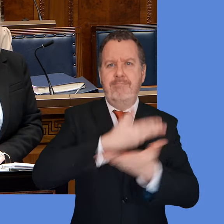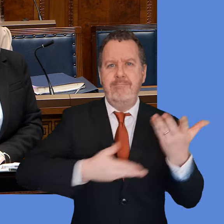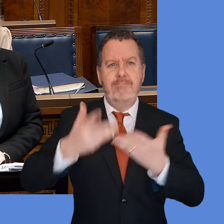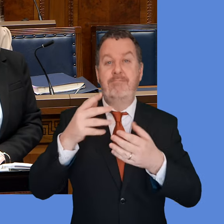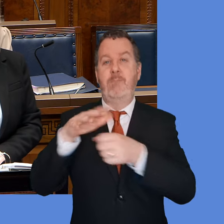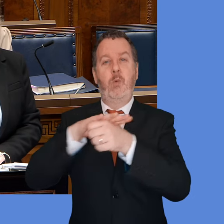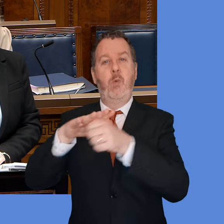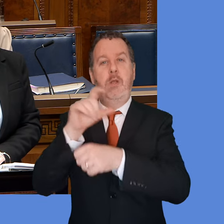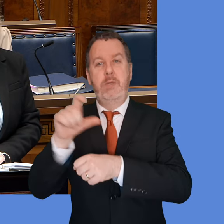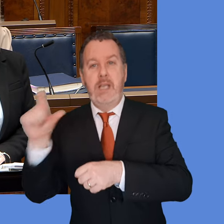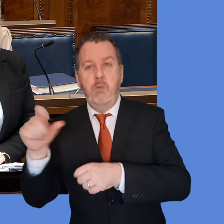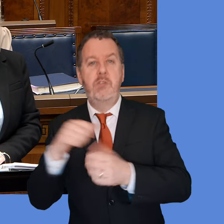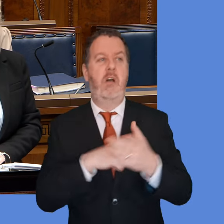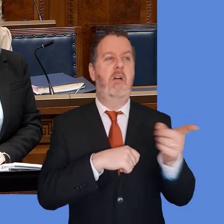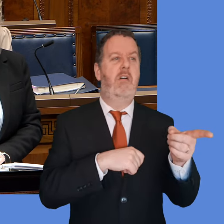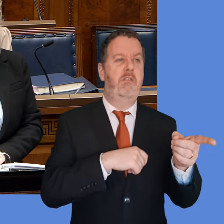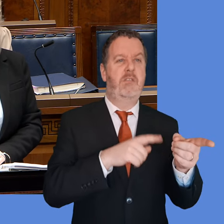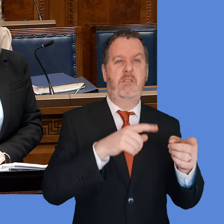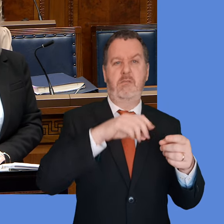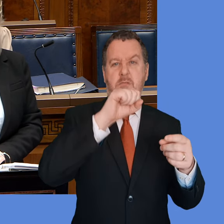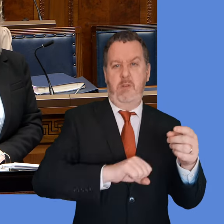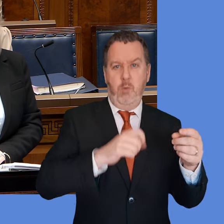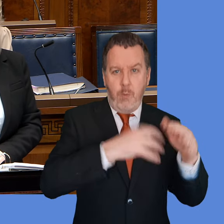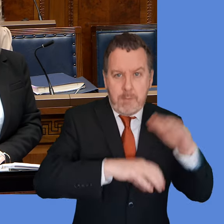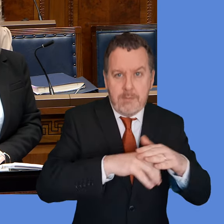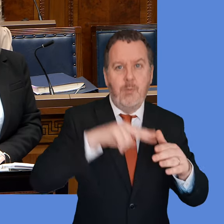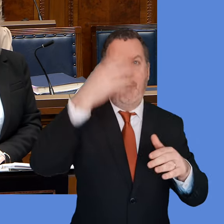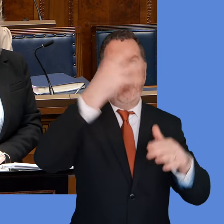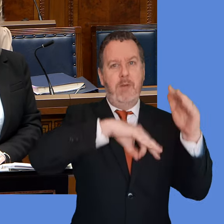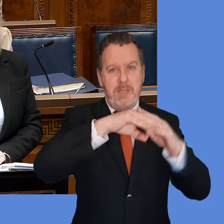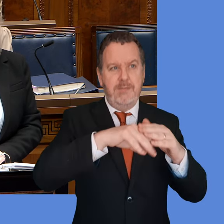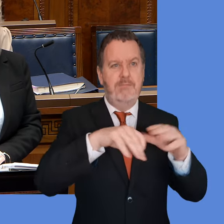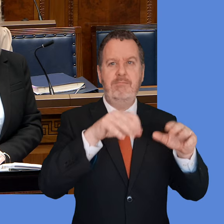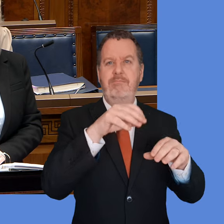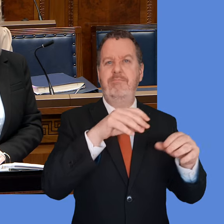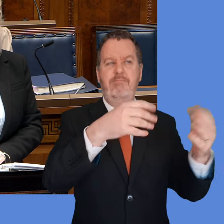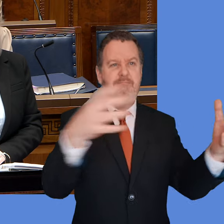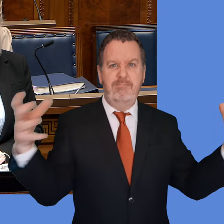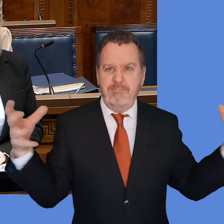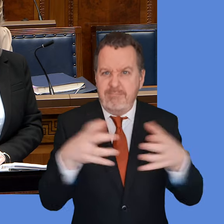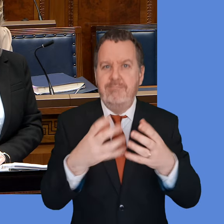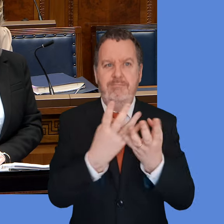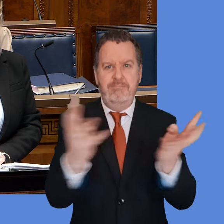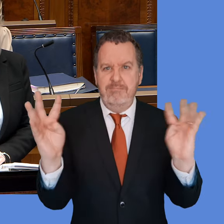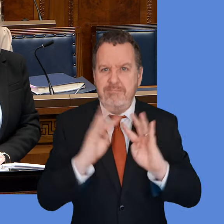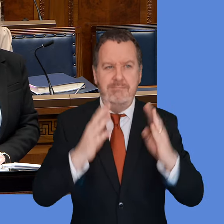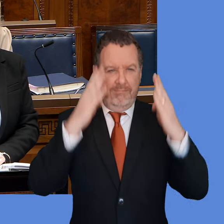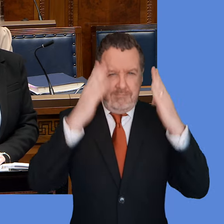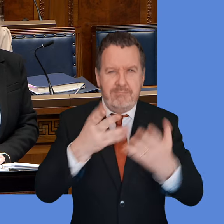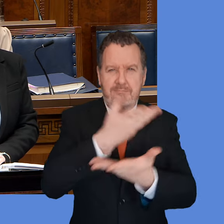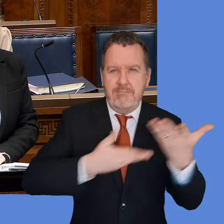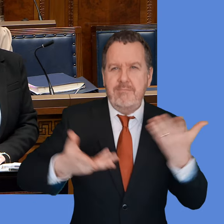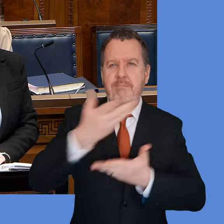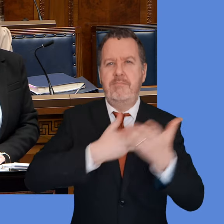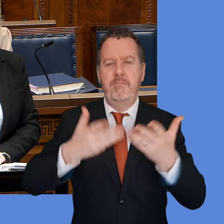councils, policy officials from both administrations and other key stakeholders to have focused conversations across topics, including economic